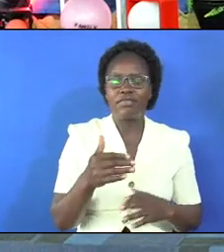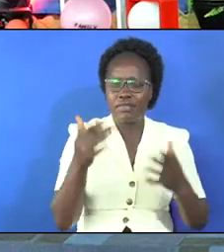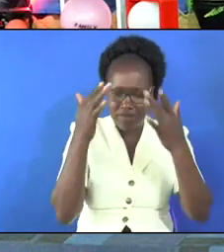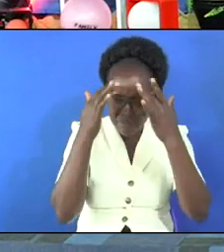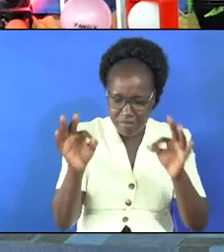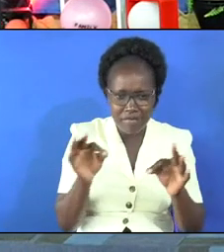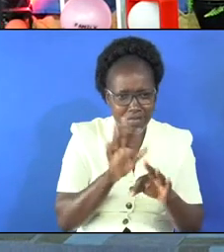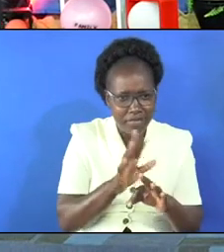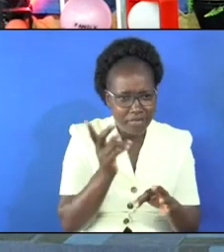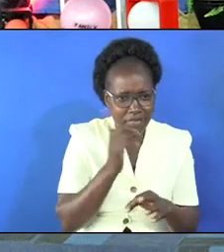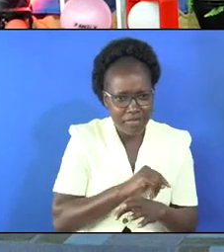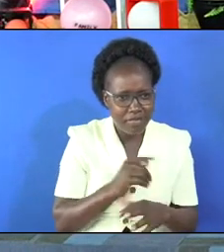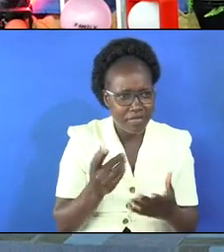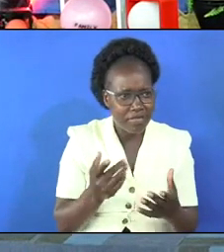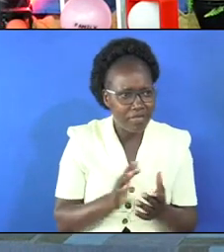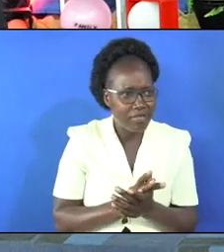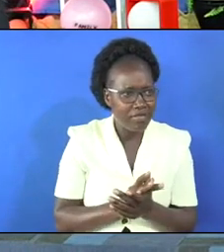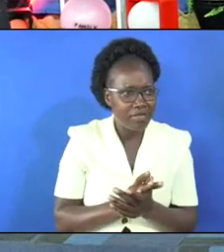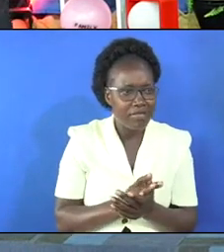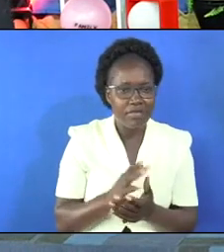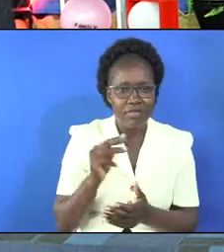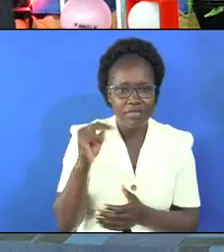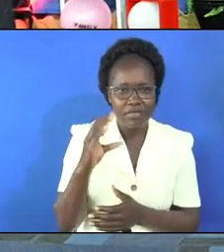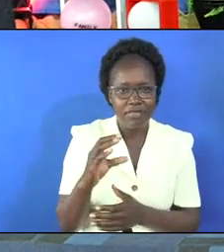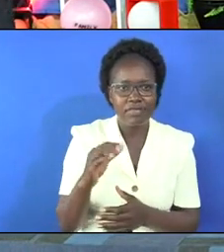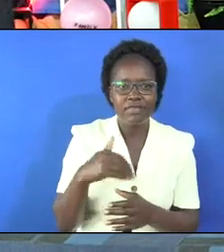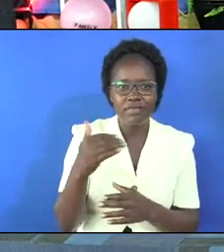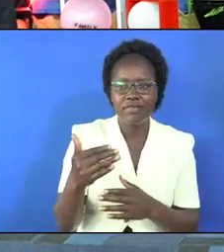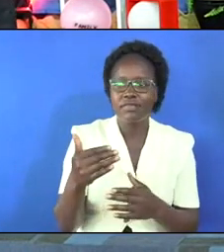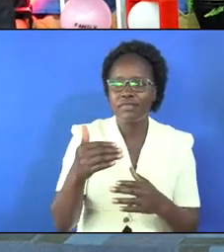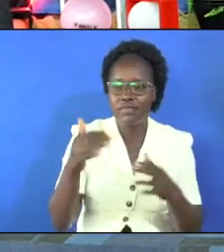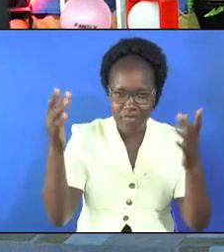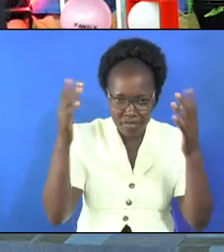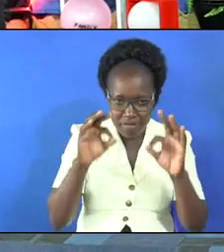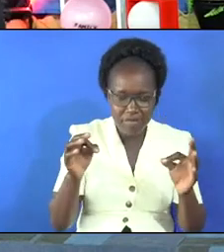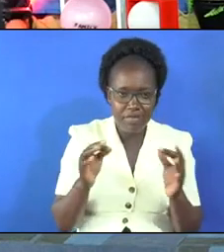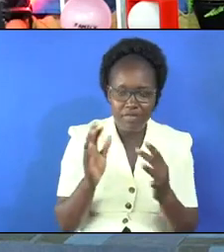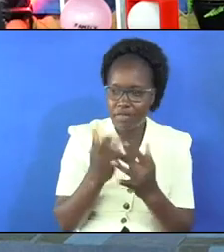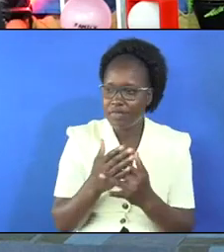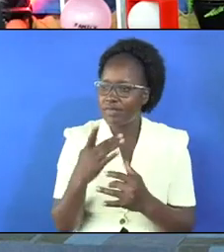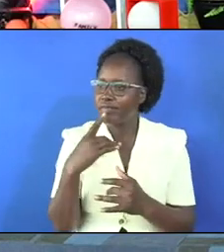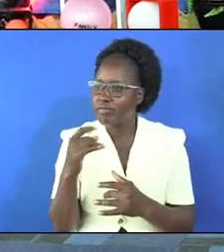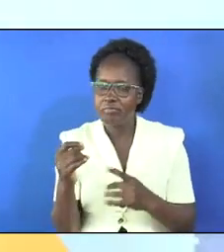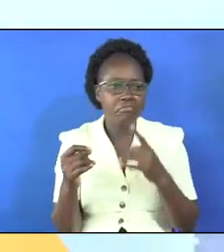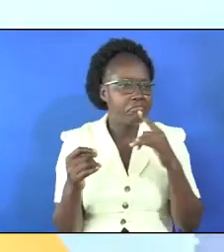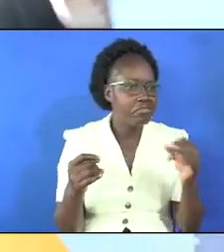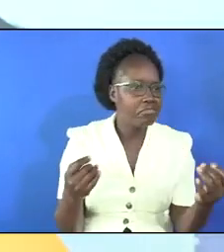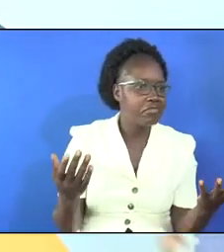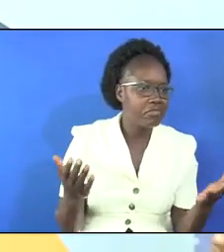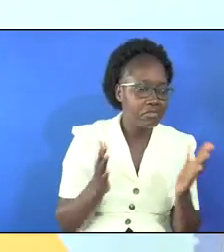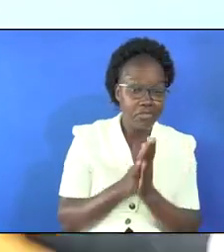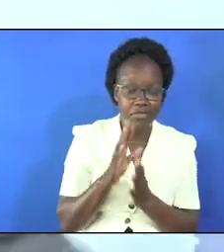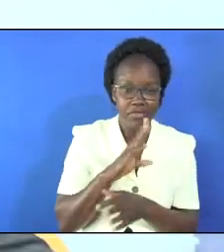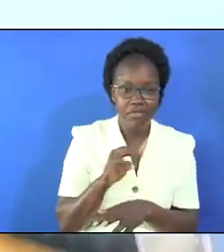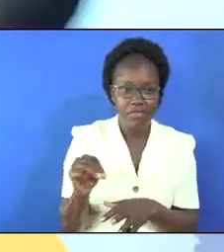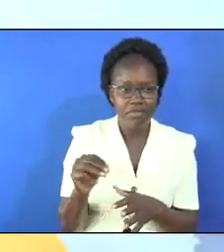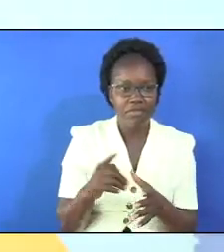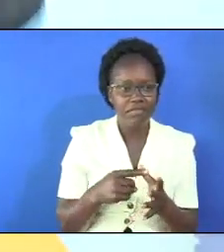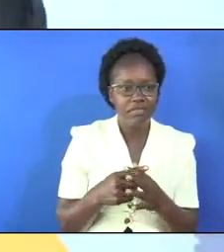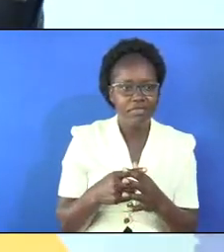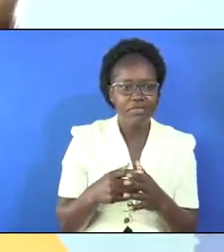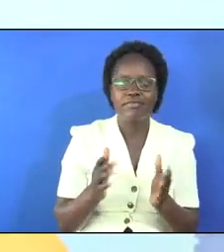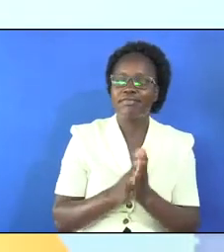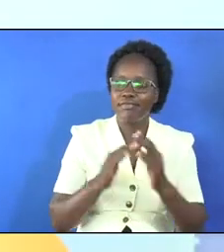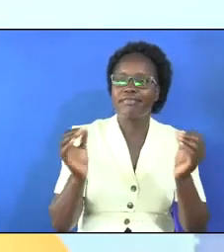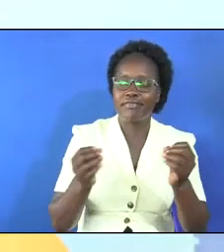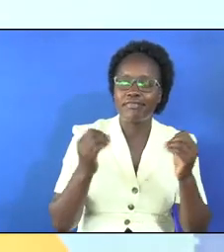that wedding and you hear the mc saying now next the wedding should be between so and so and we are praying for them and you jump